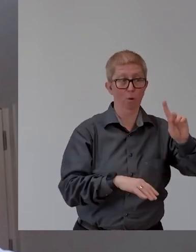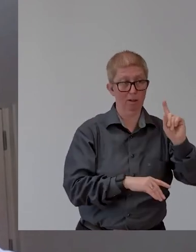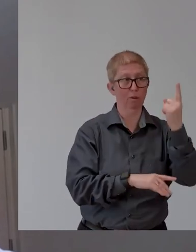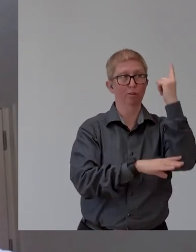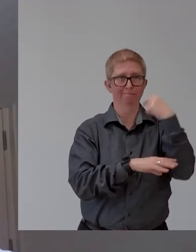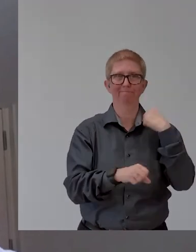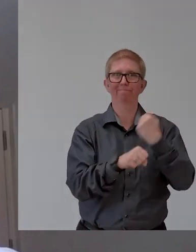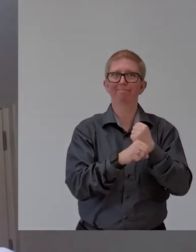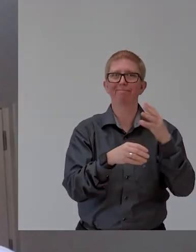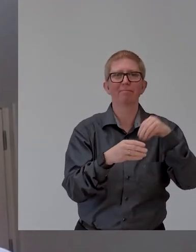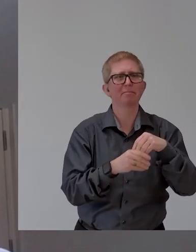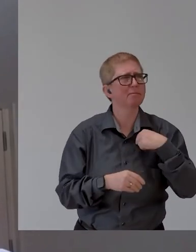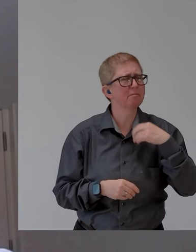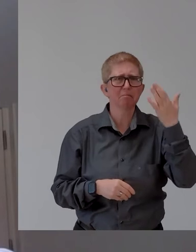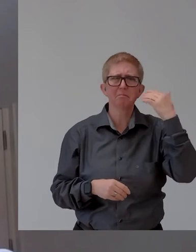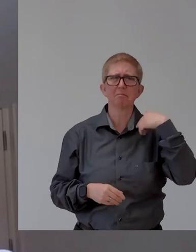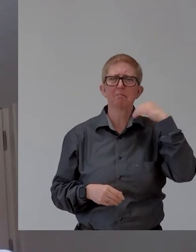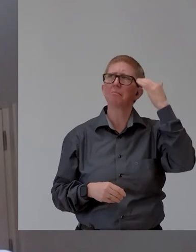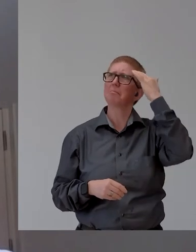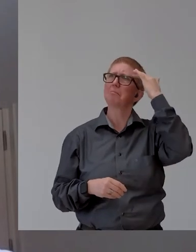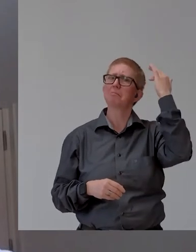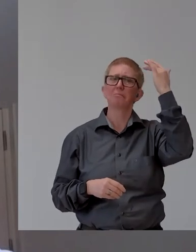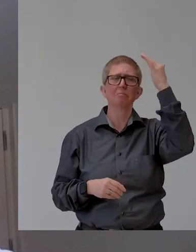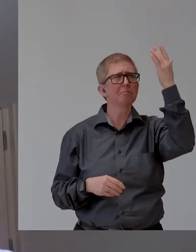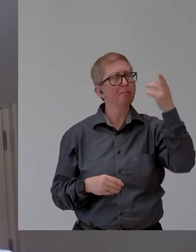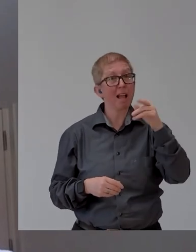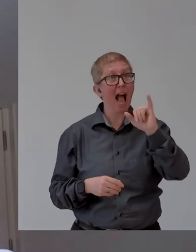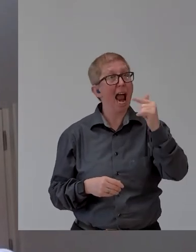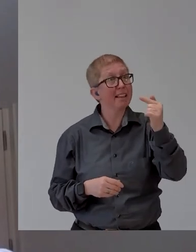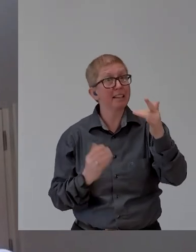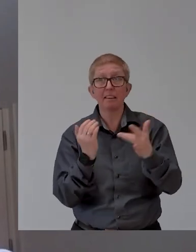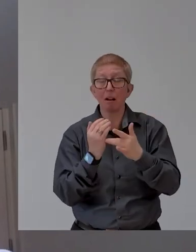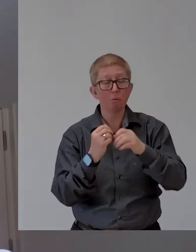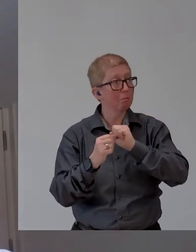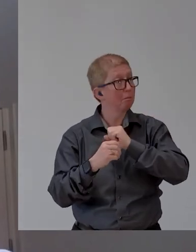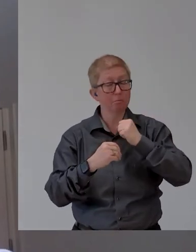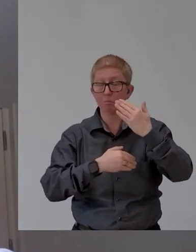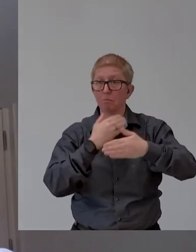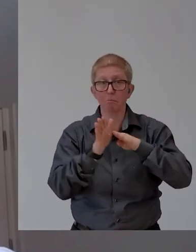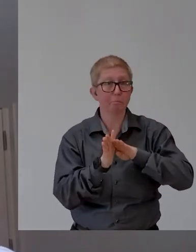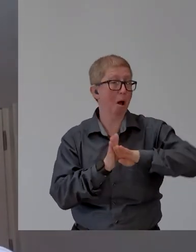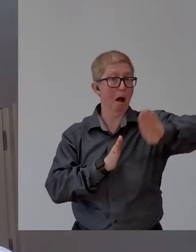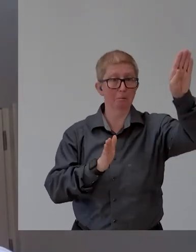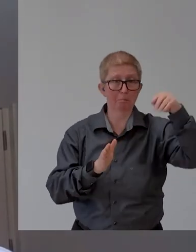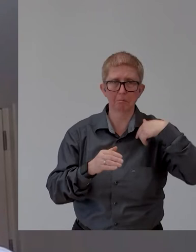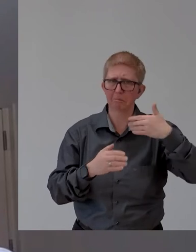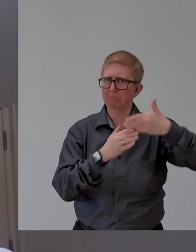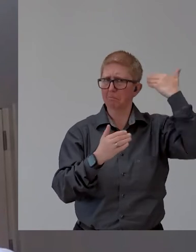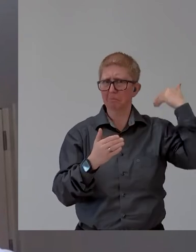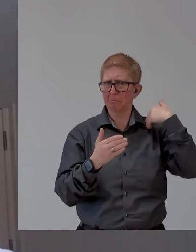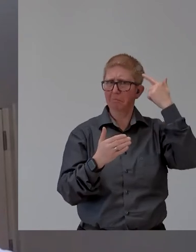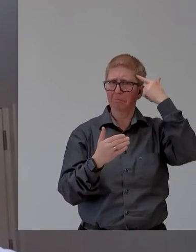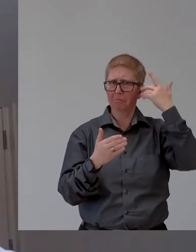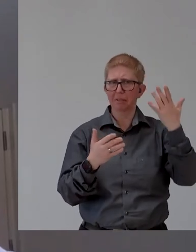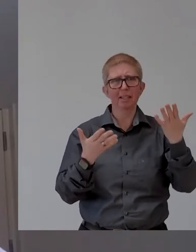Um, you know, both good and maybe in some instances bad as well, but, uh, it's been quite a journey. You know,